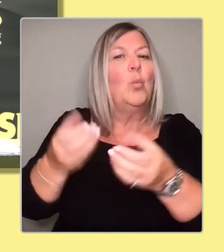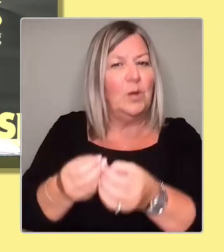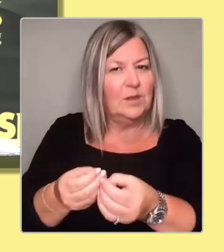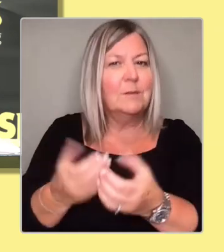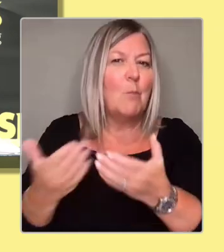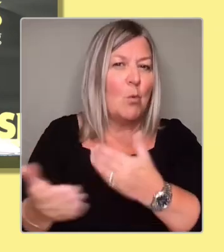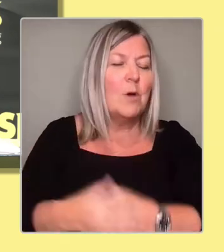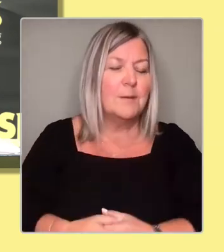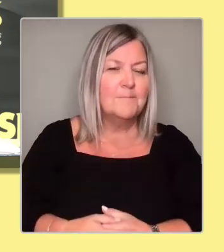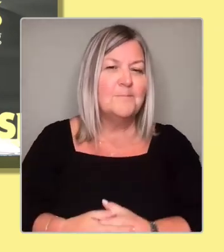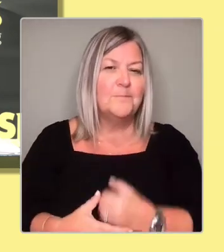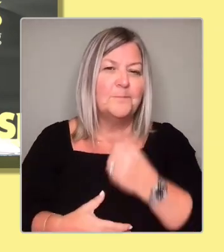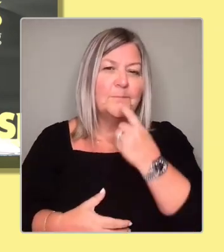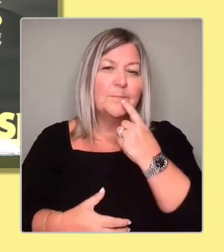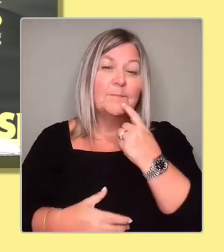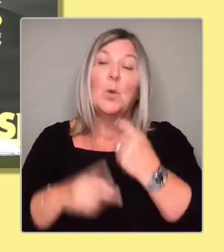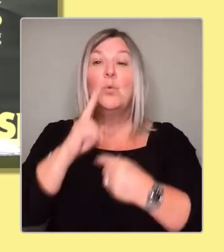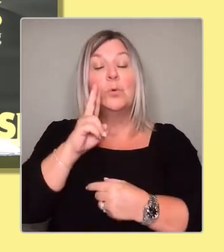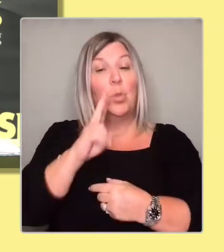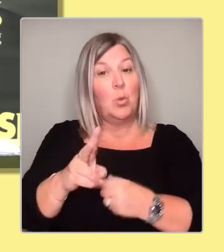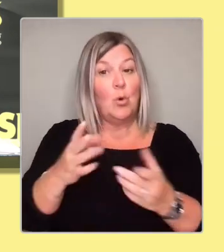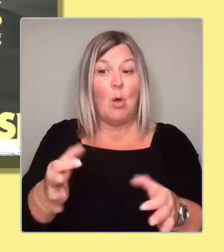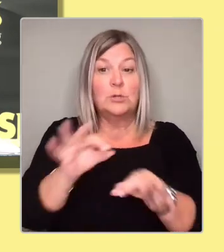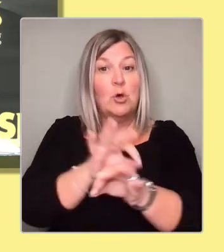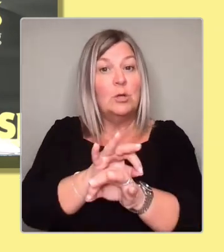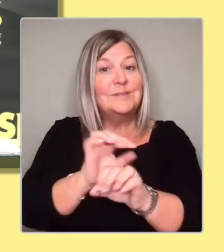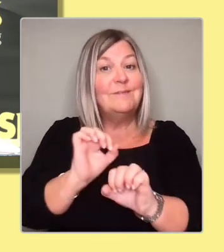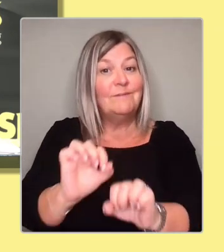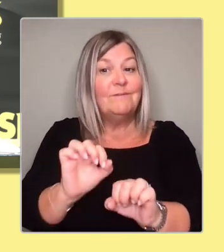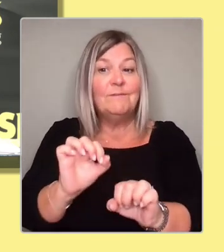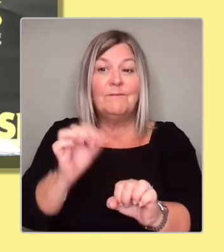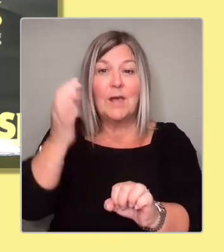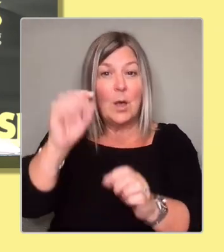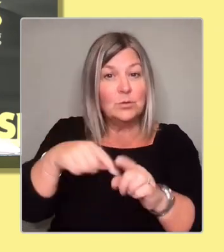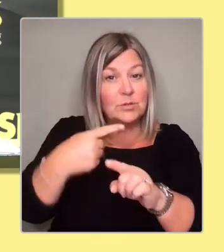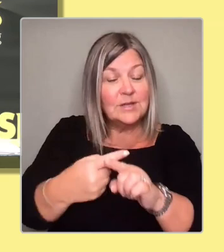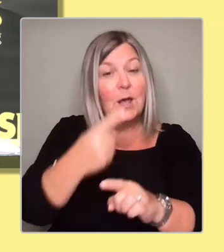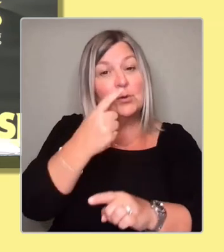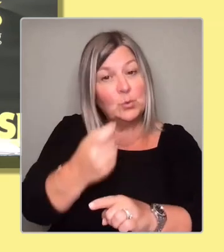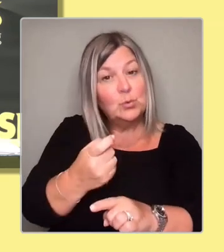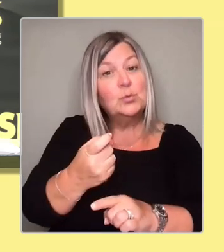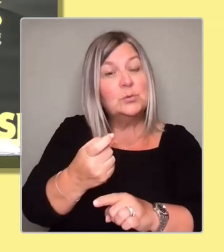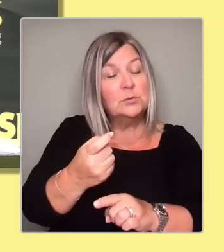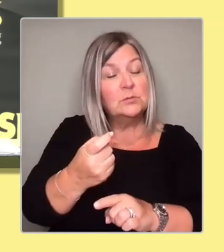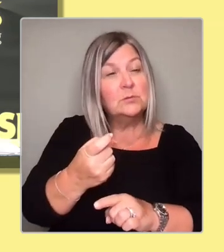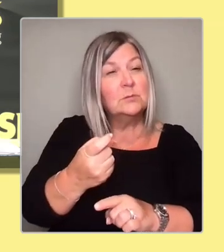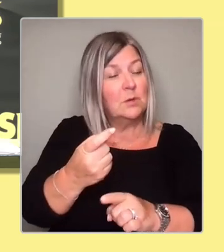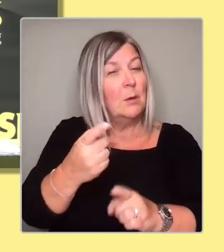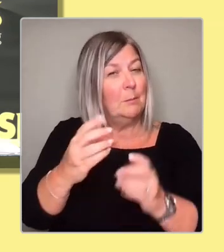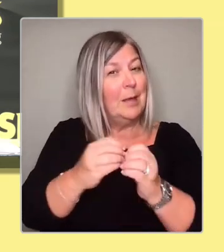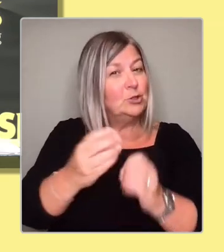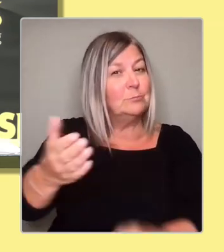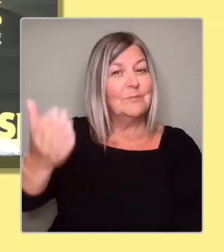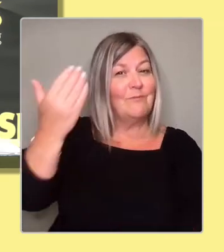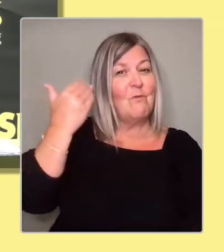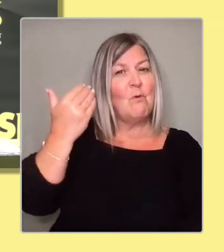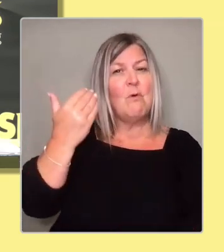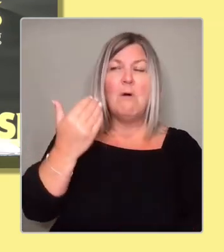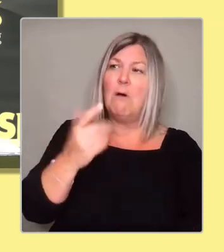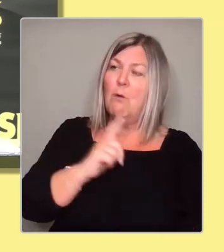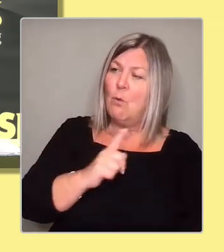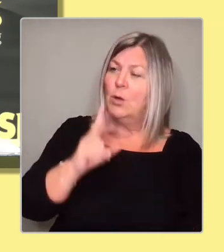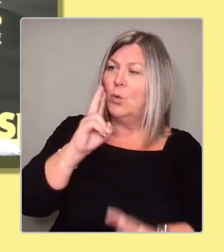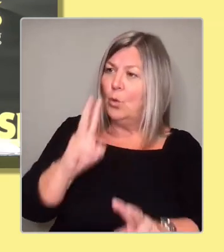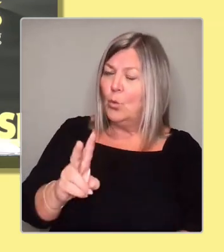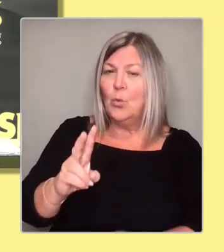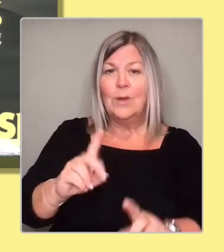council tax, I think that, you know, something we said we would do before, think there's definitely a case for, again, re-looking at that. I know that ring